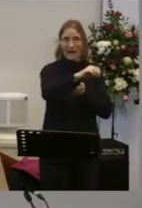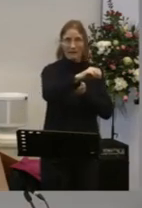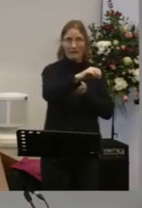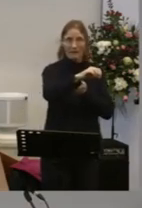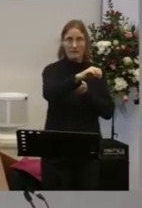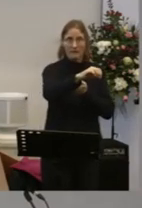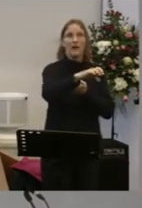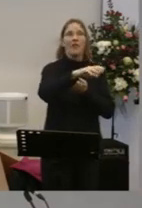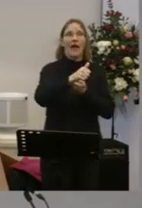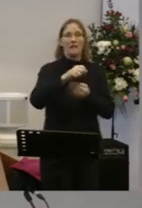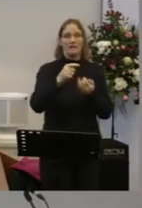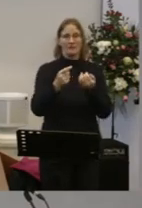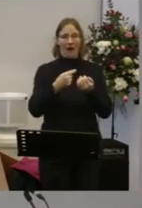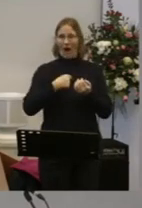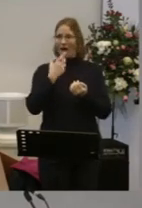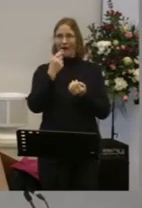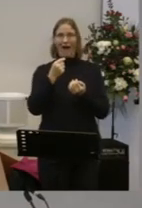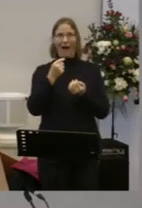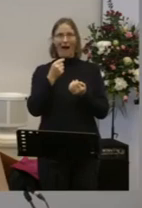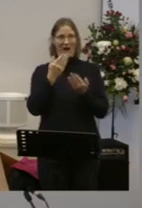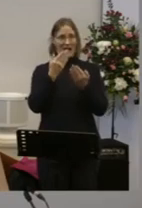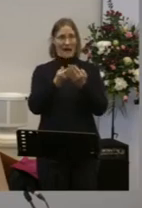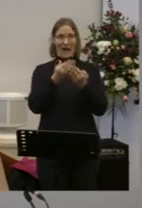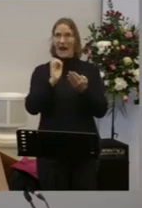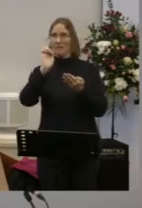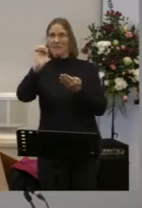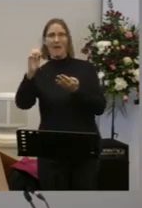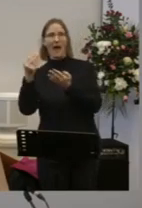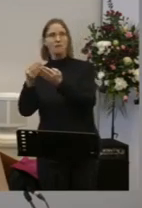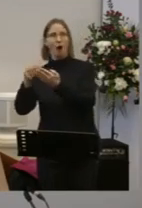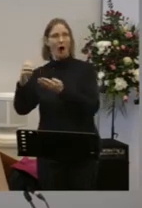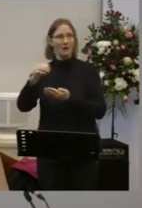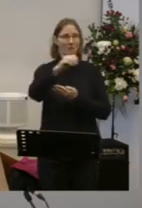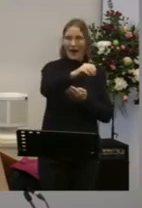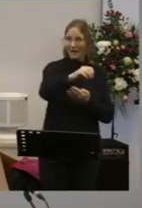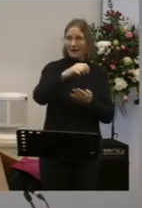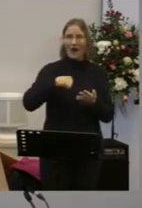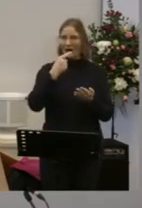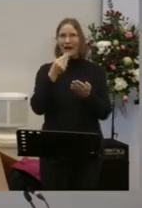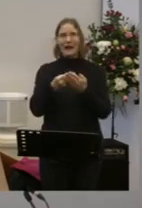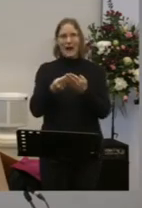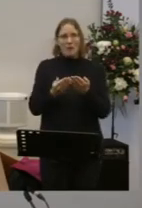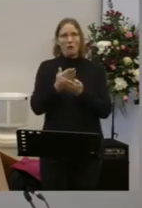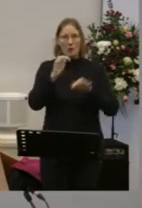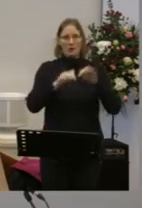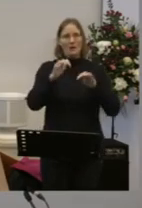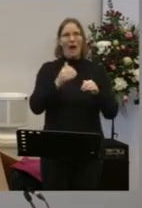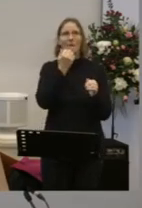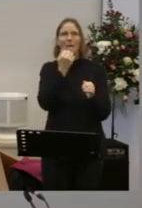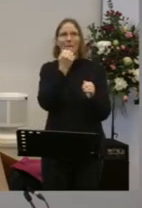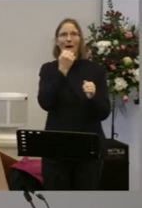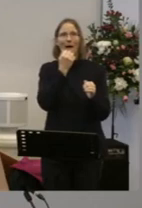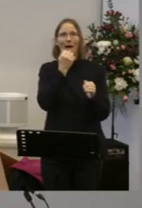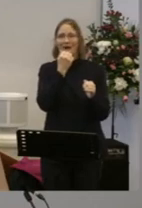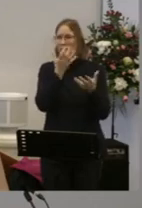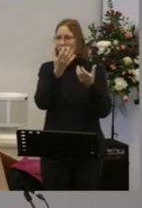You are claiming the goods God has paid a price to have you back We forget that don't